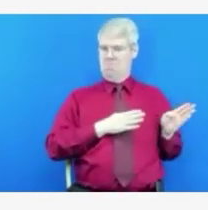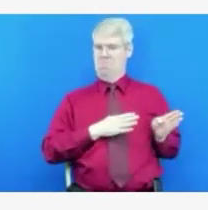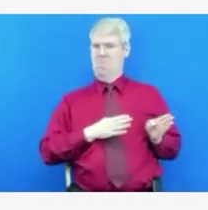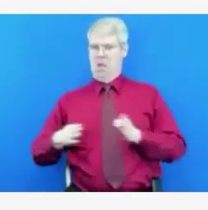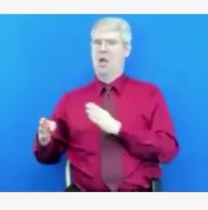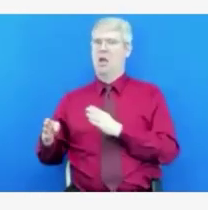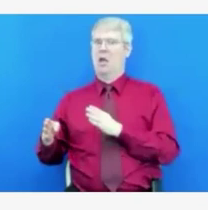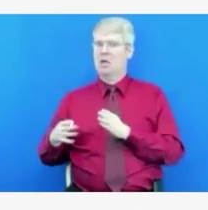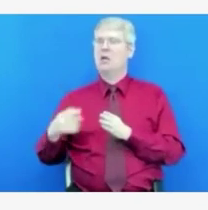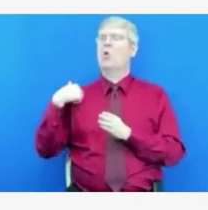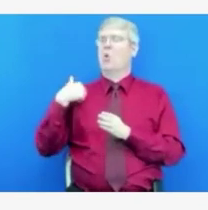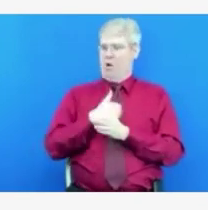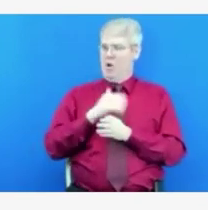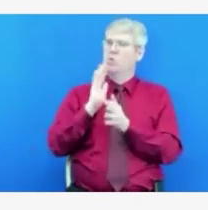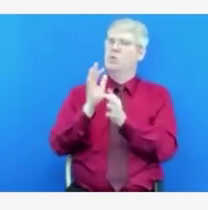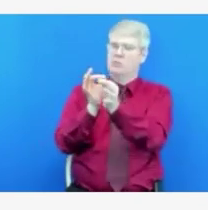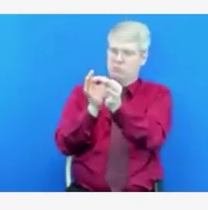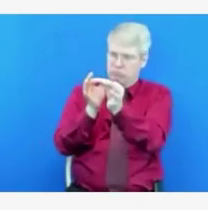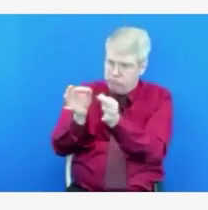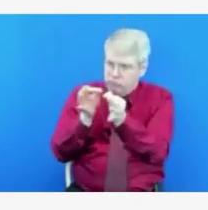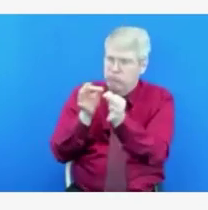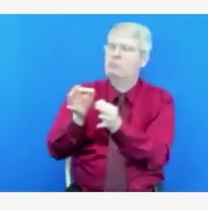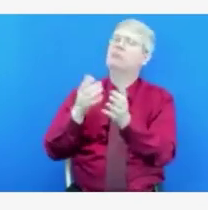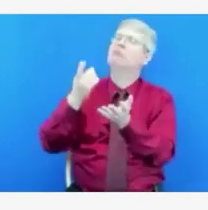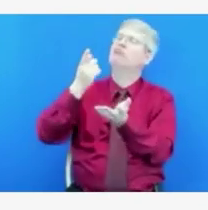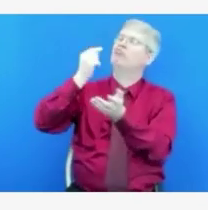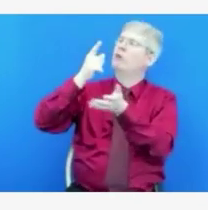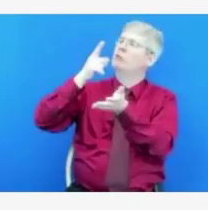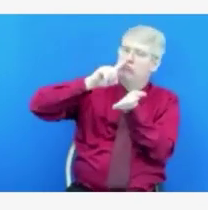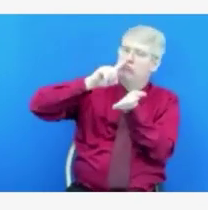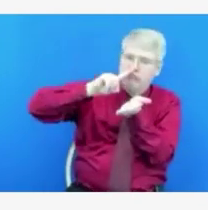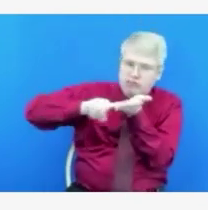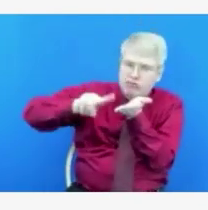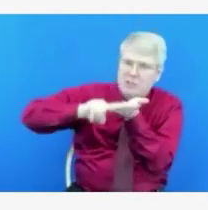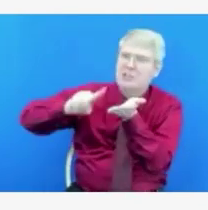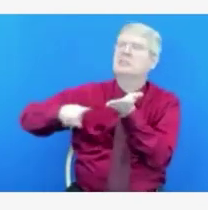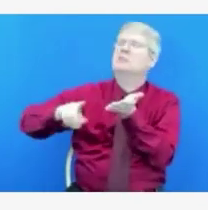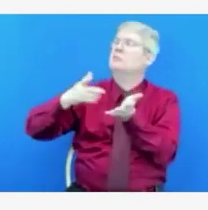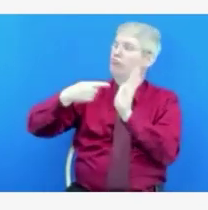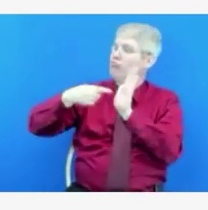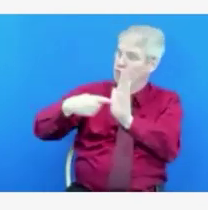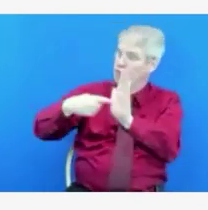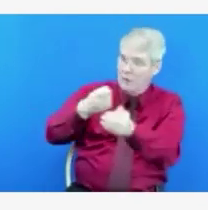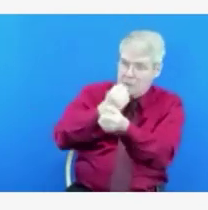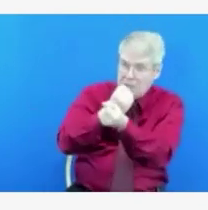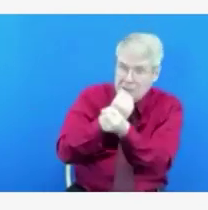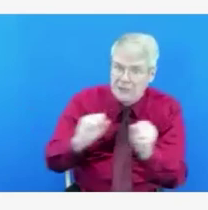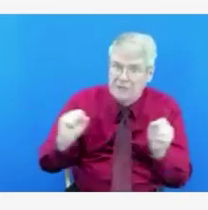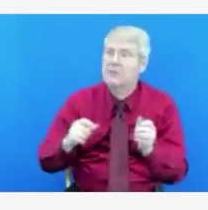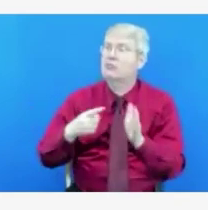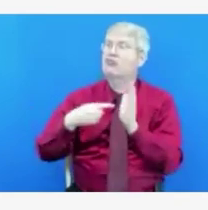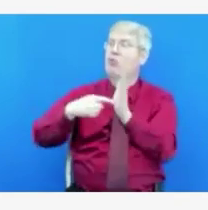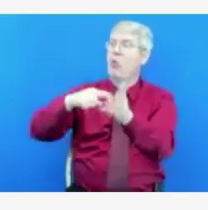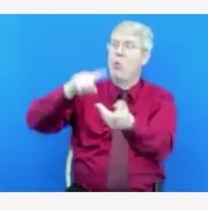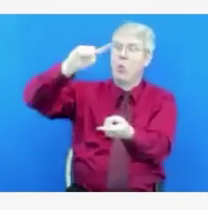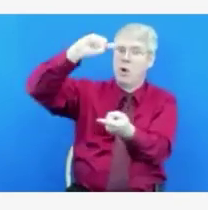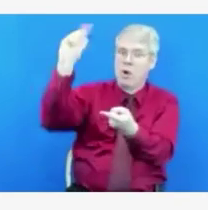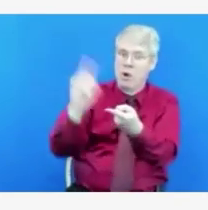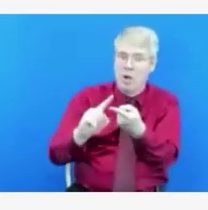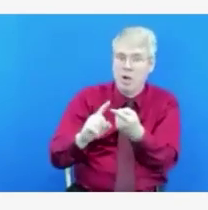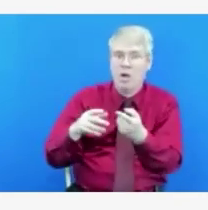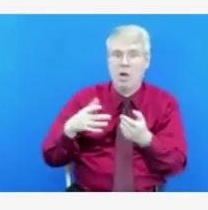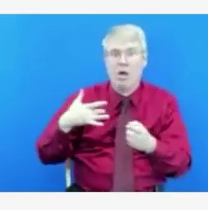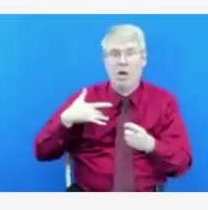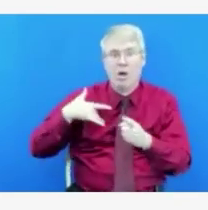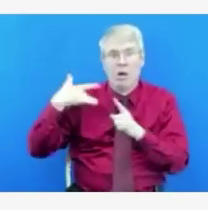complications of COVID in children, including multi-organ dysfunction syndrome, which can be deadly. Very, very